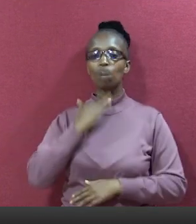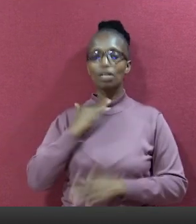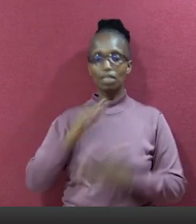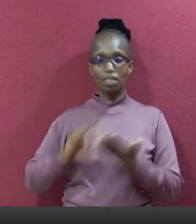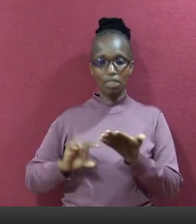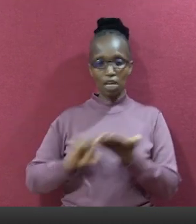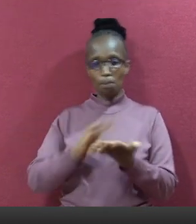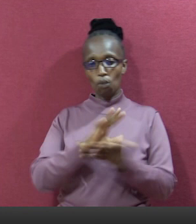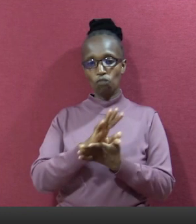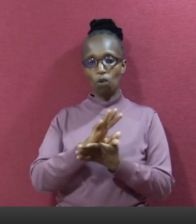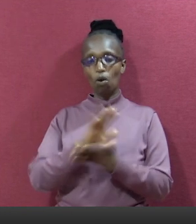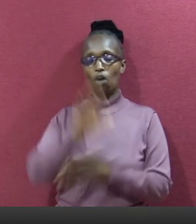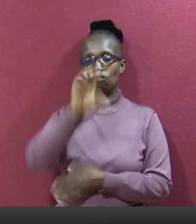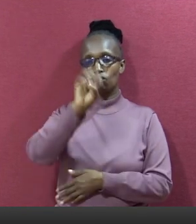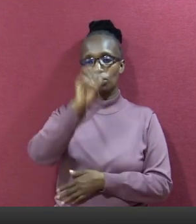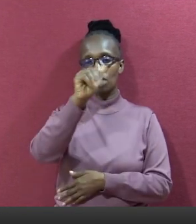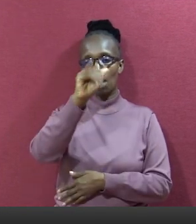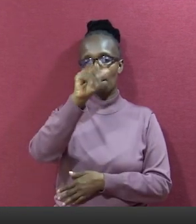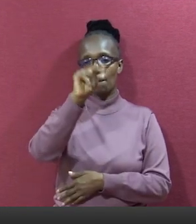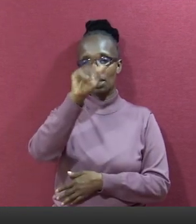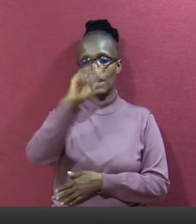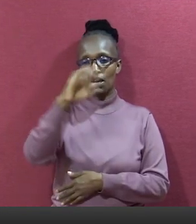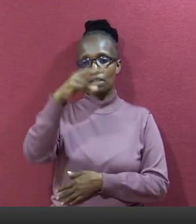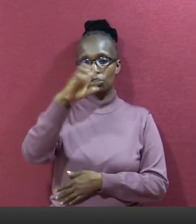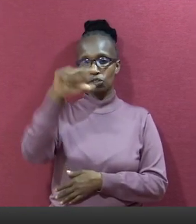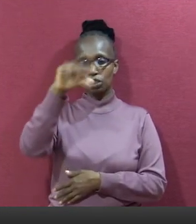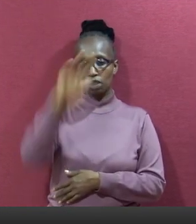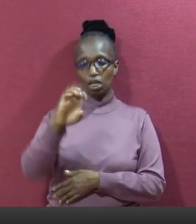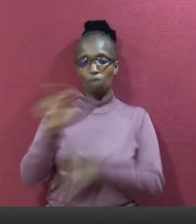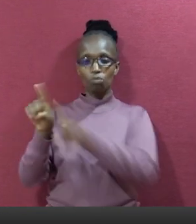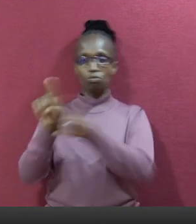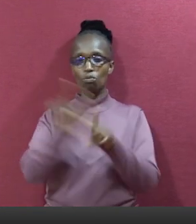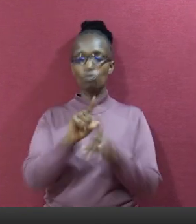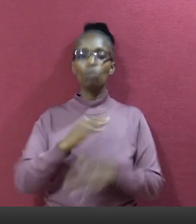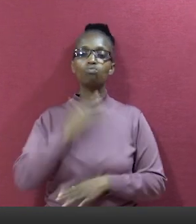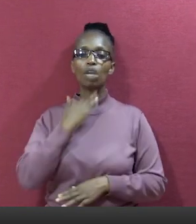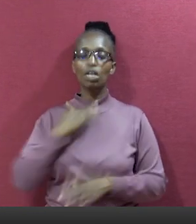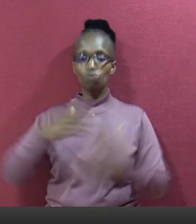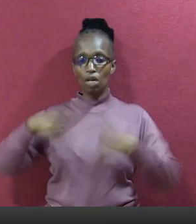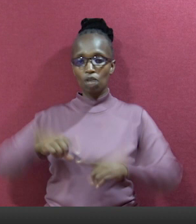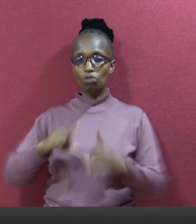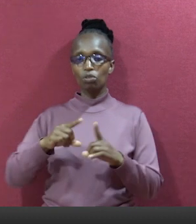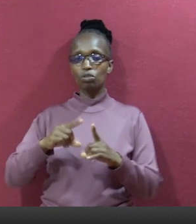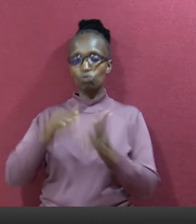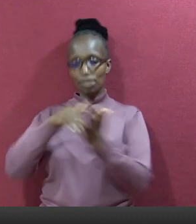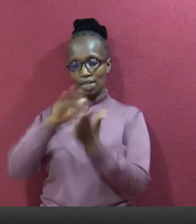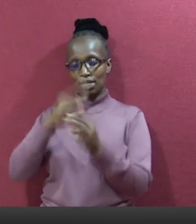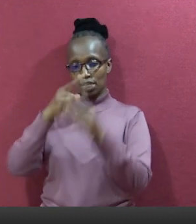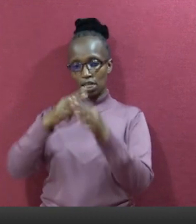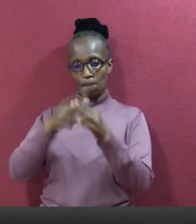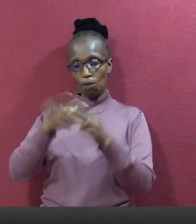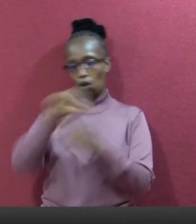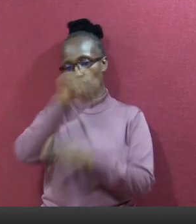Honorable Sabina Chege as a deputy minority whip and allow me to send the name of her replacement